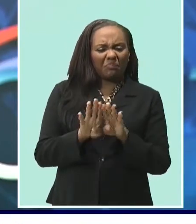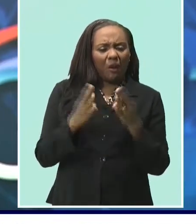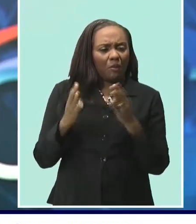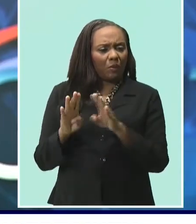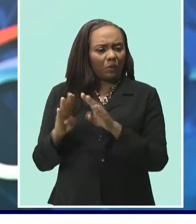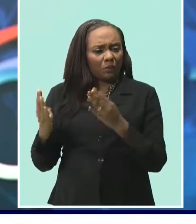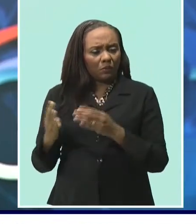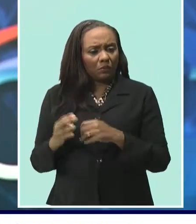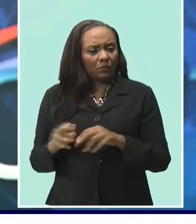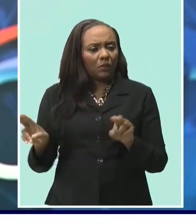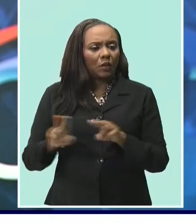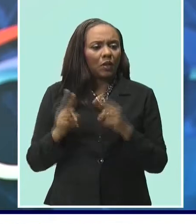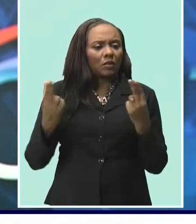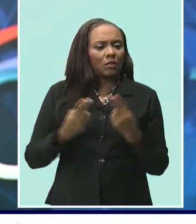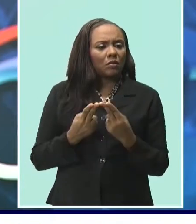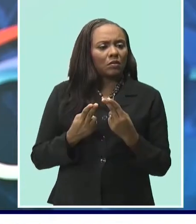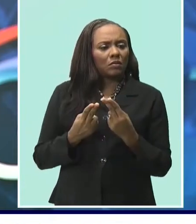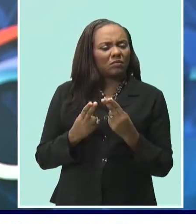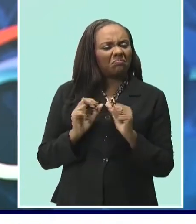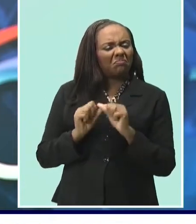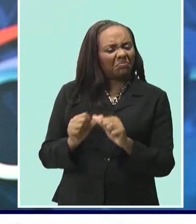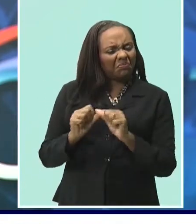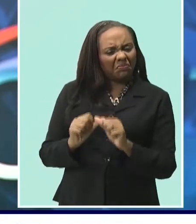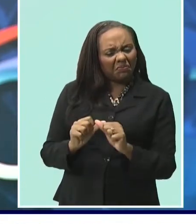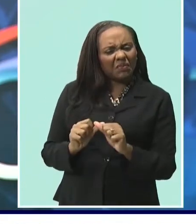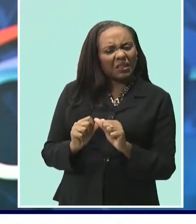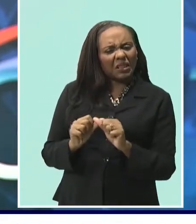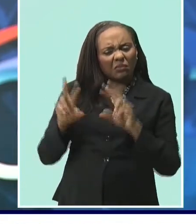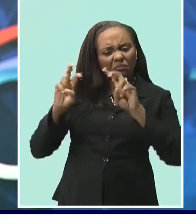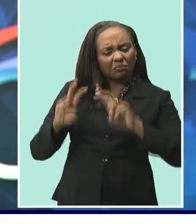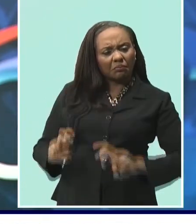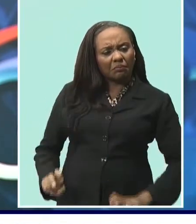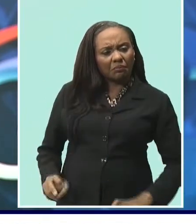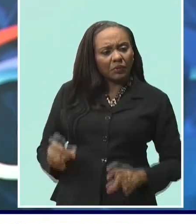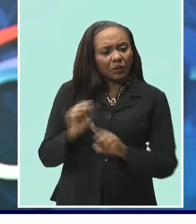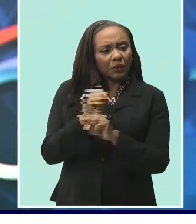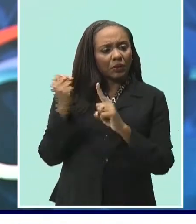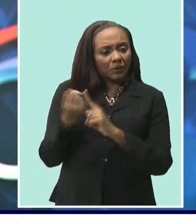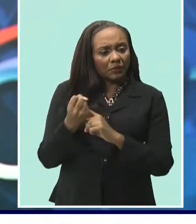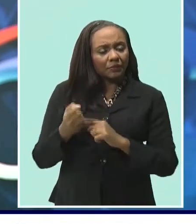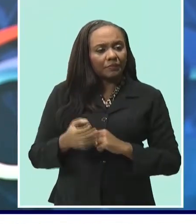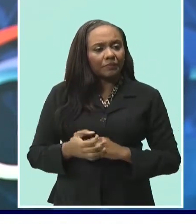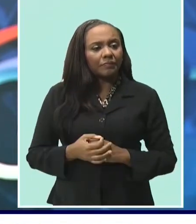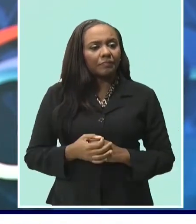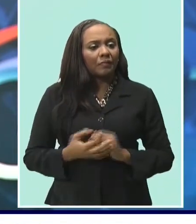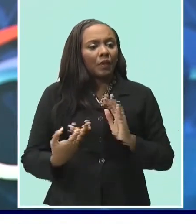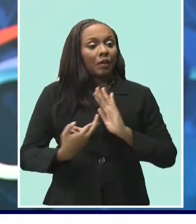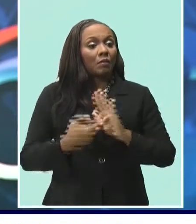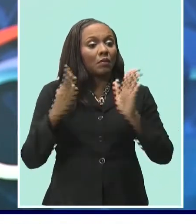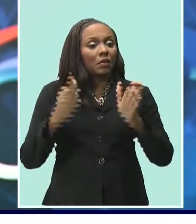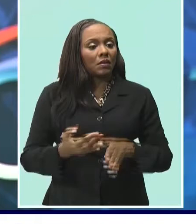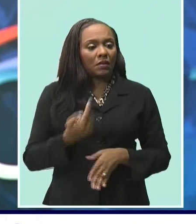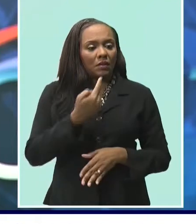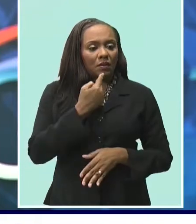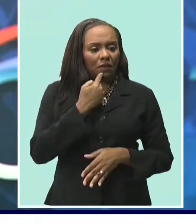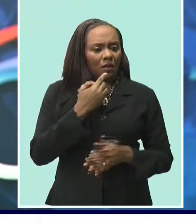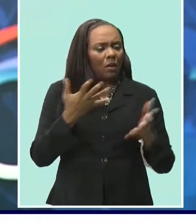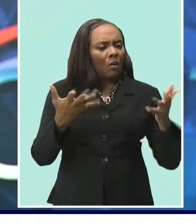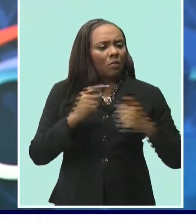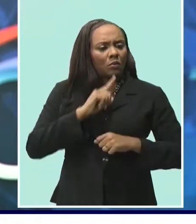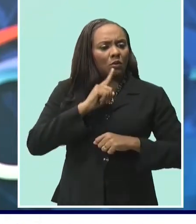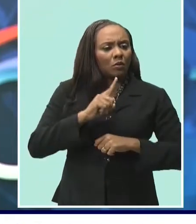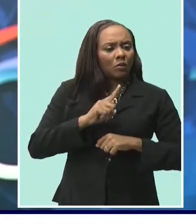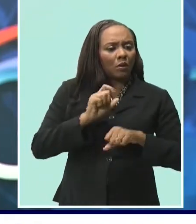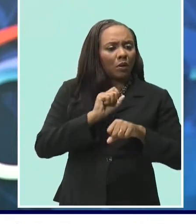And the union is continuing its review of that process. General Secretary Senator Tony Moore says emphasis has been placed on